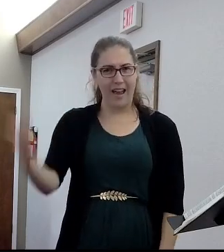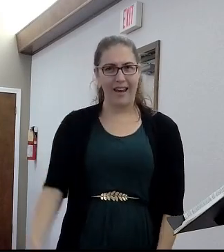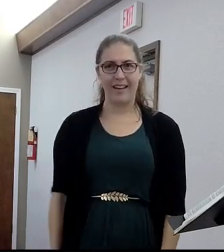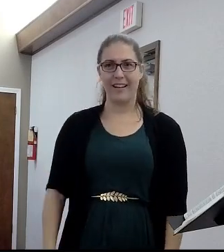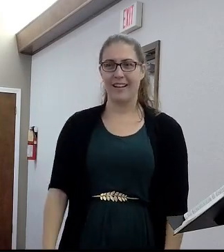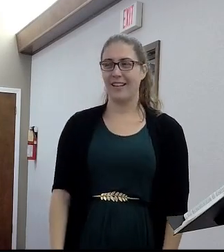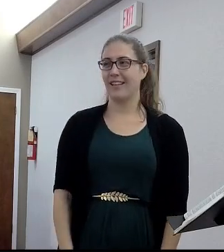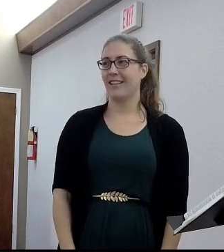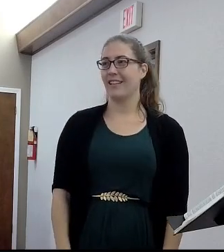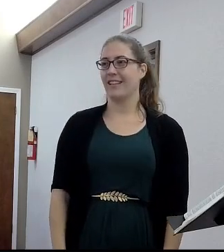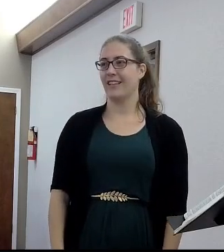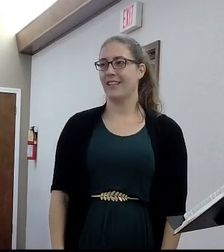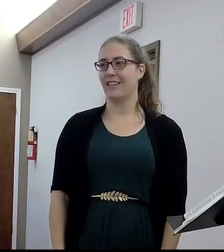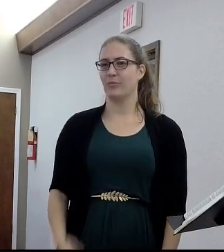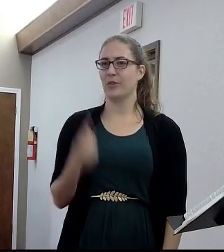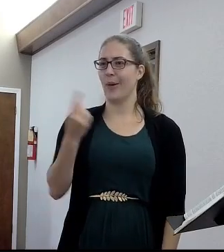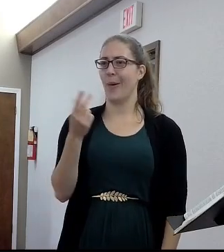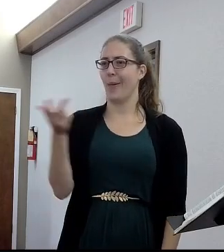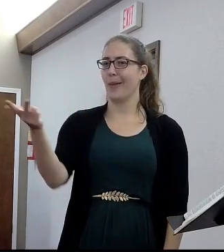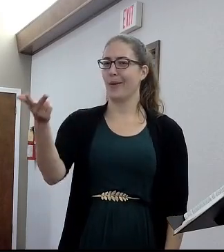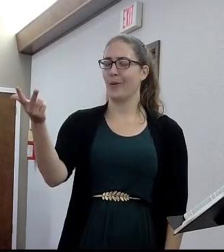He wouldn't do this to me, only these guys.